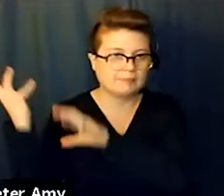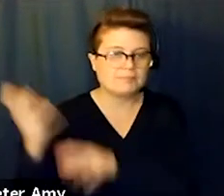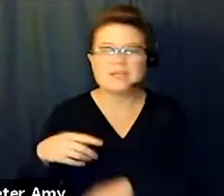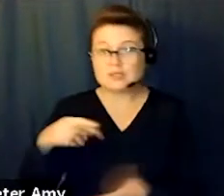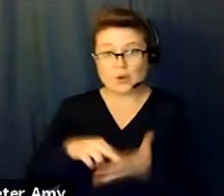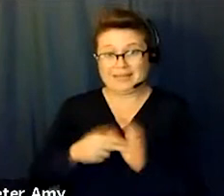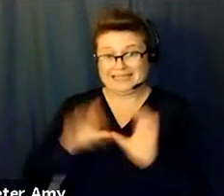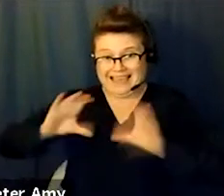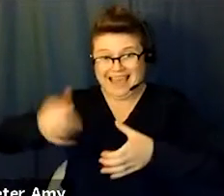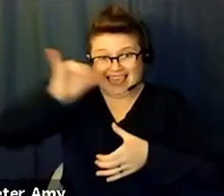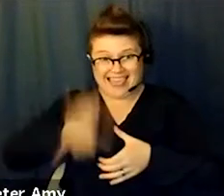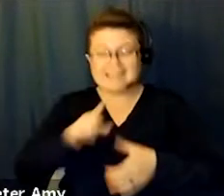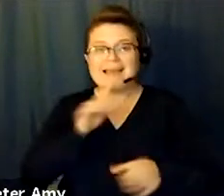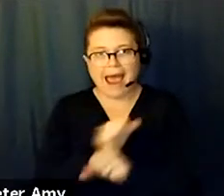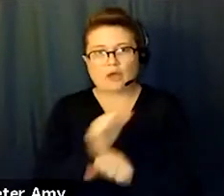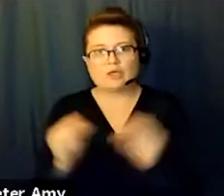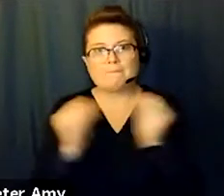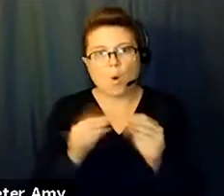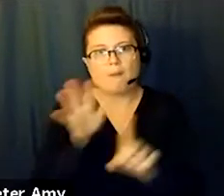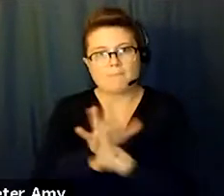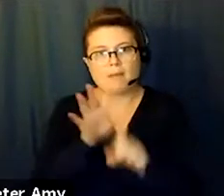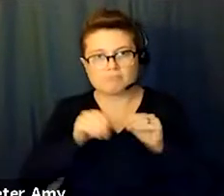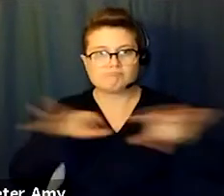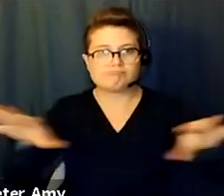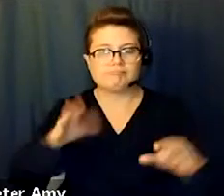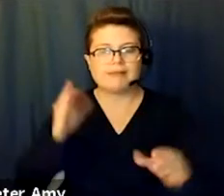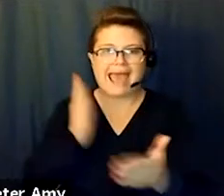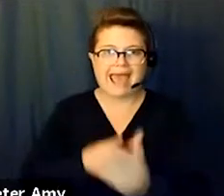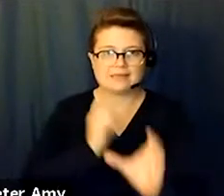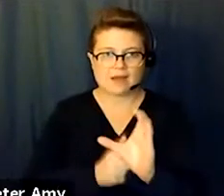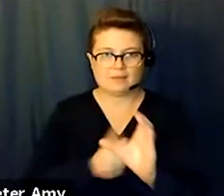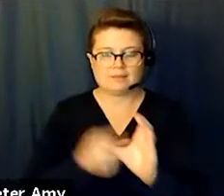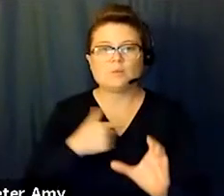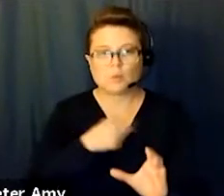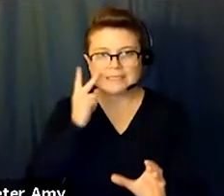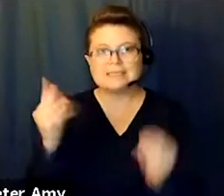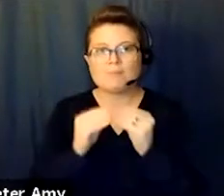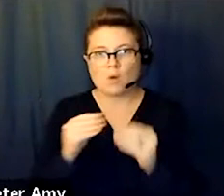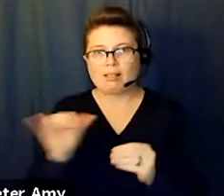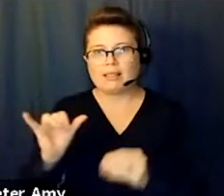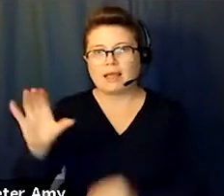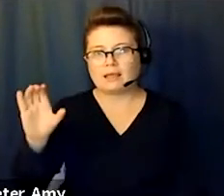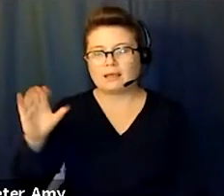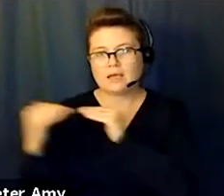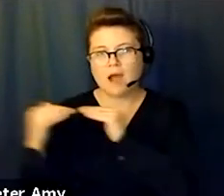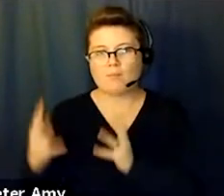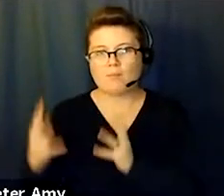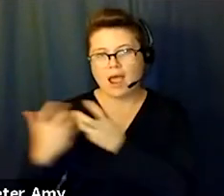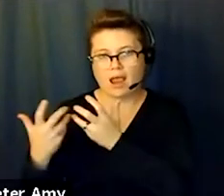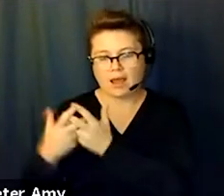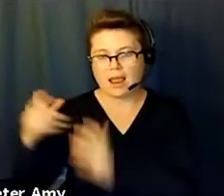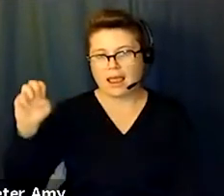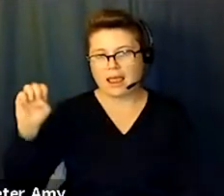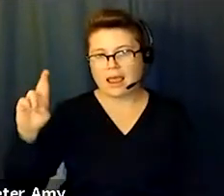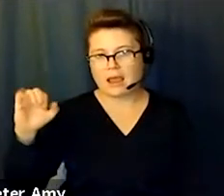threatening form of anti-communism, which we're seeing play out today as the comrade, as comrade Erika mentioned earlier, they're using it